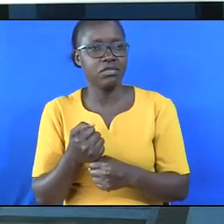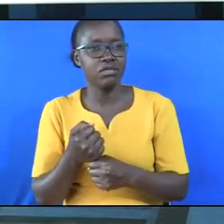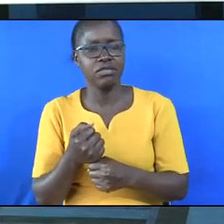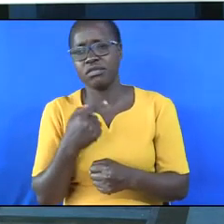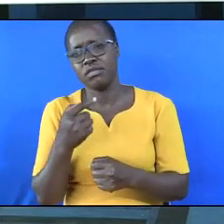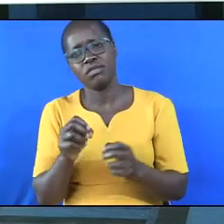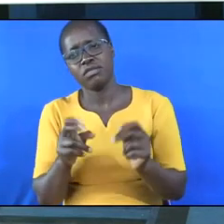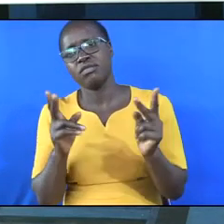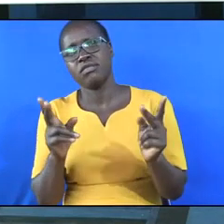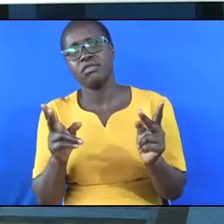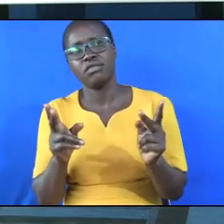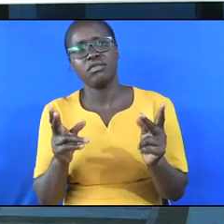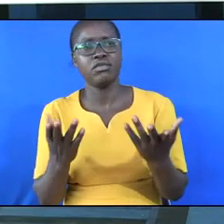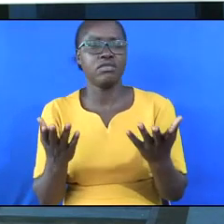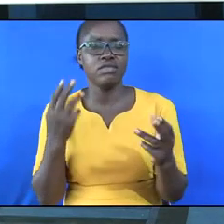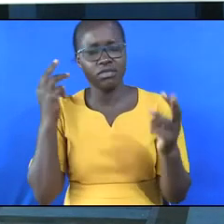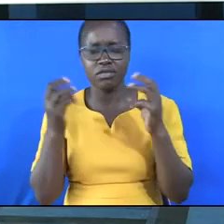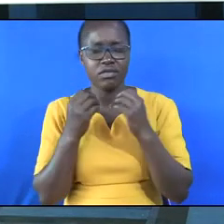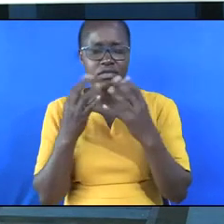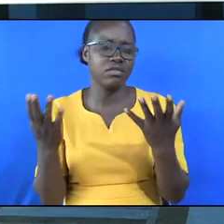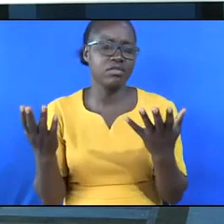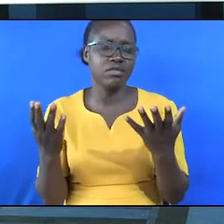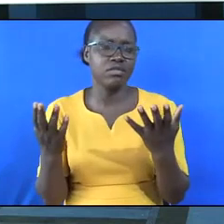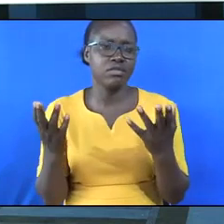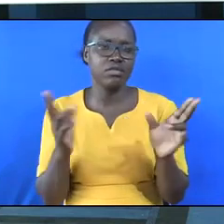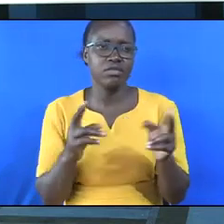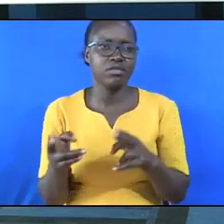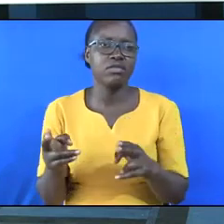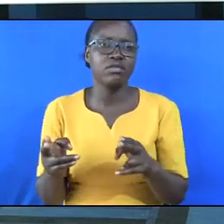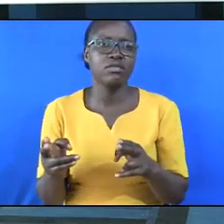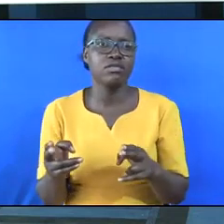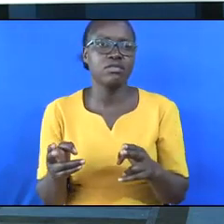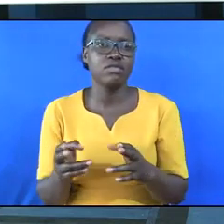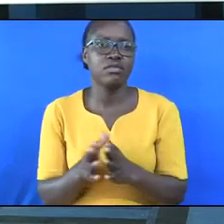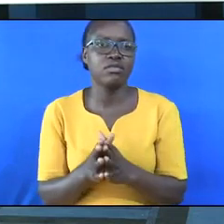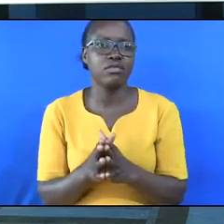Said although it is big but don't worry about it. Just make sure it doesn't step on you.